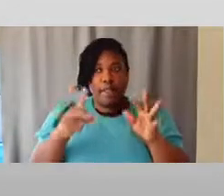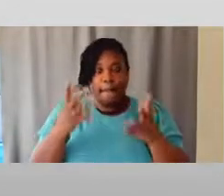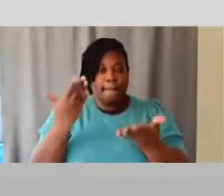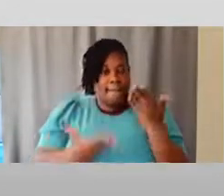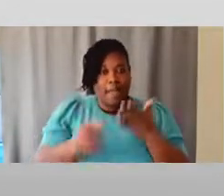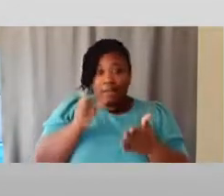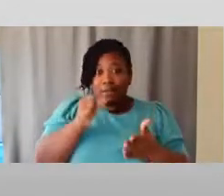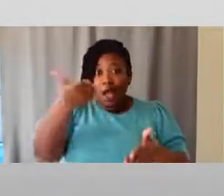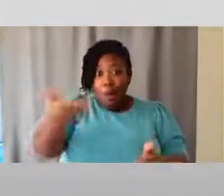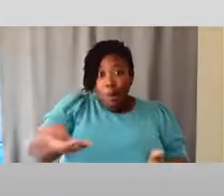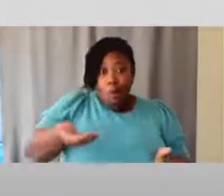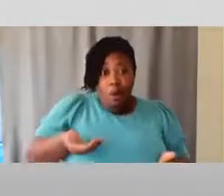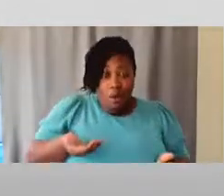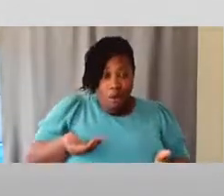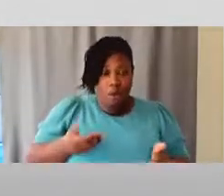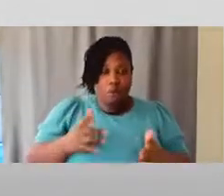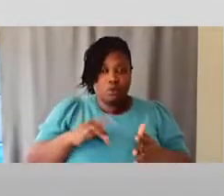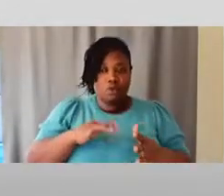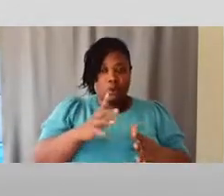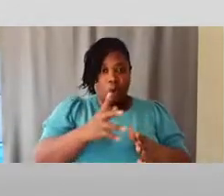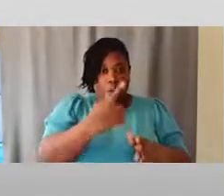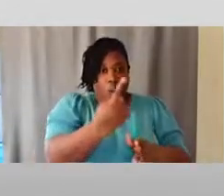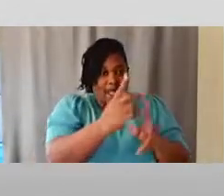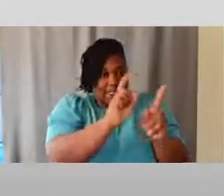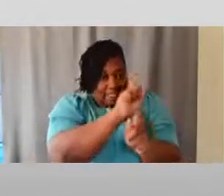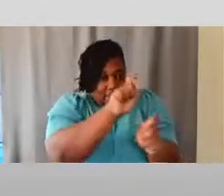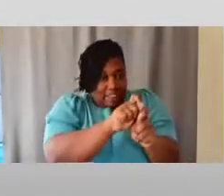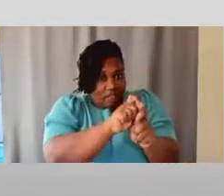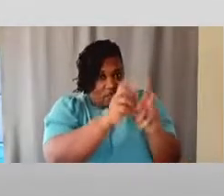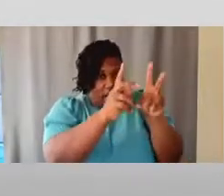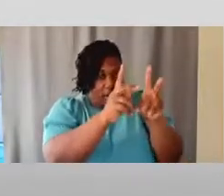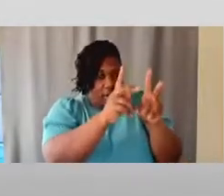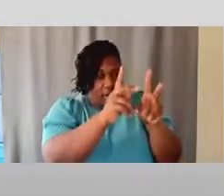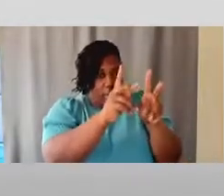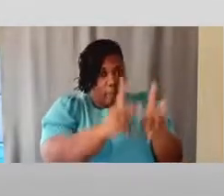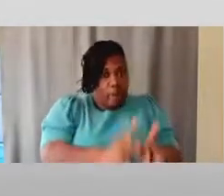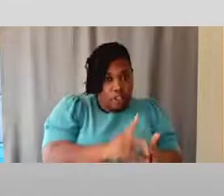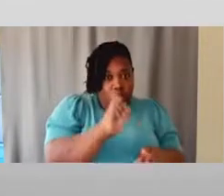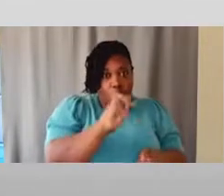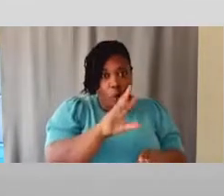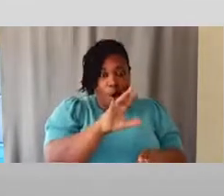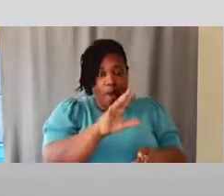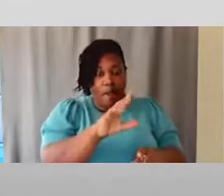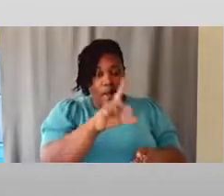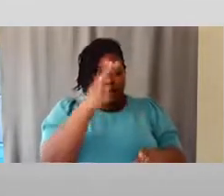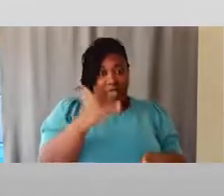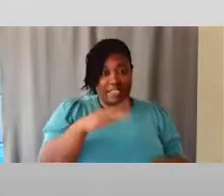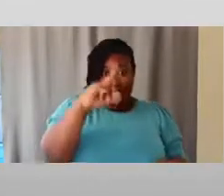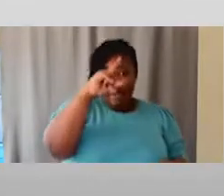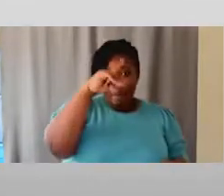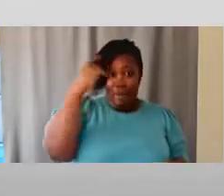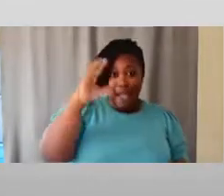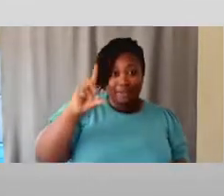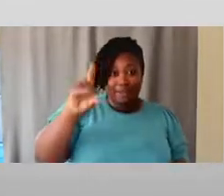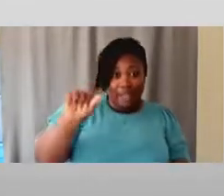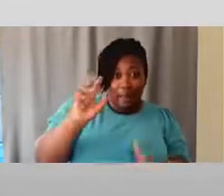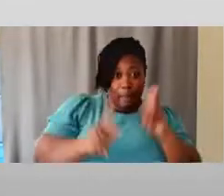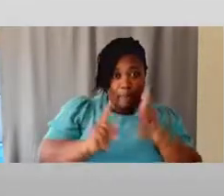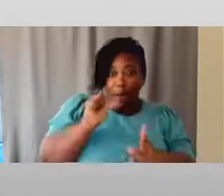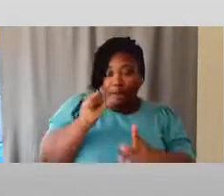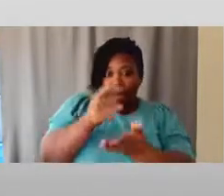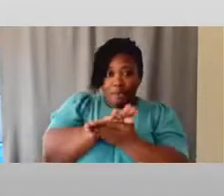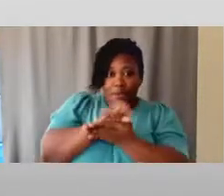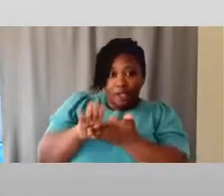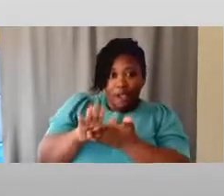welcoming to one facet or subset of that group because, you know, the black disabled folks are not being nice to the